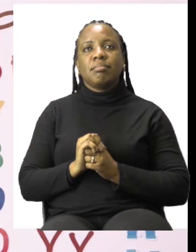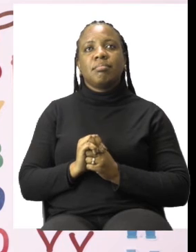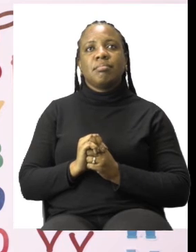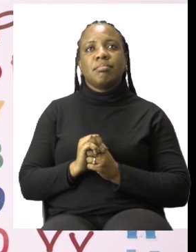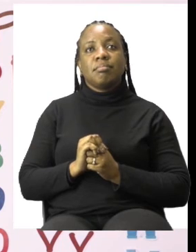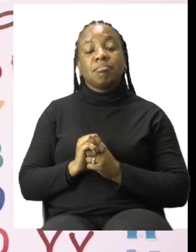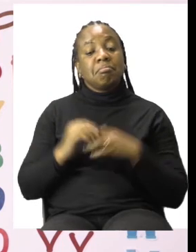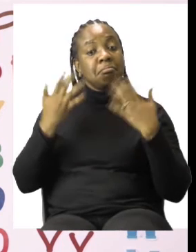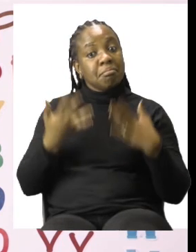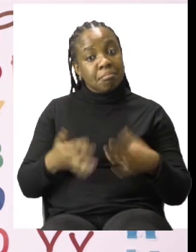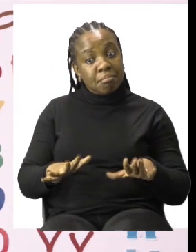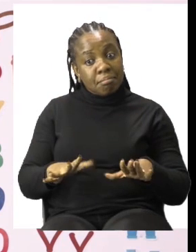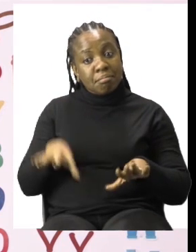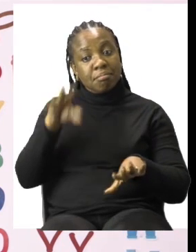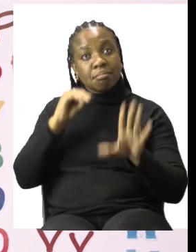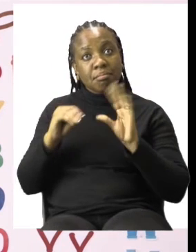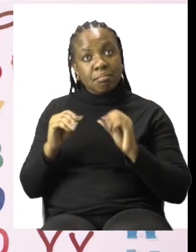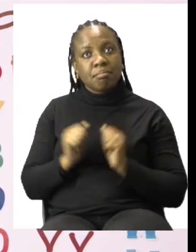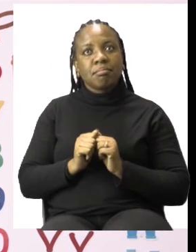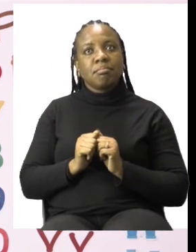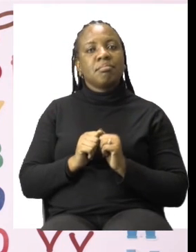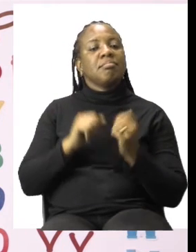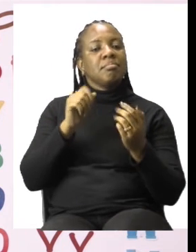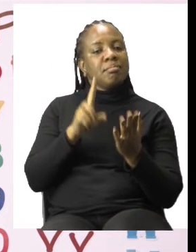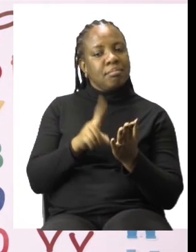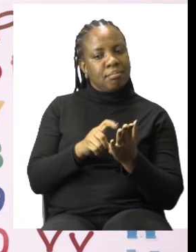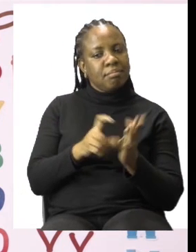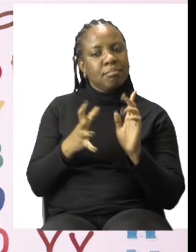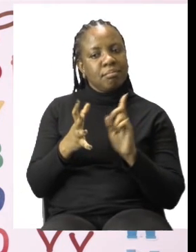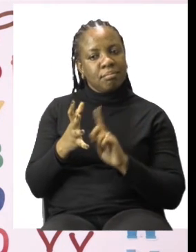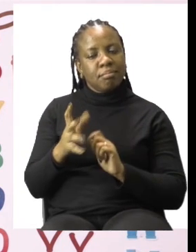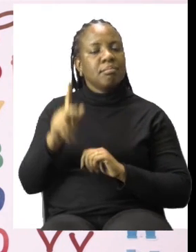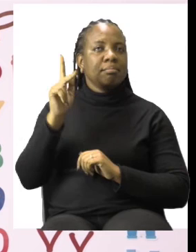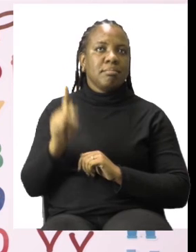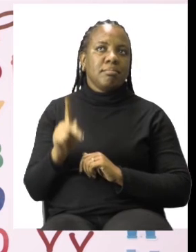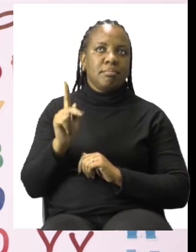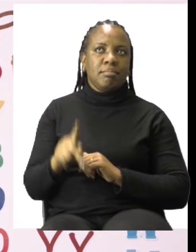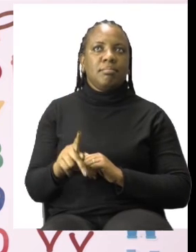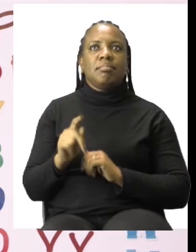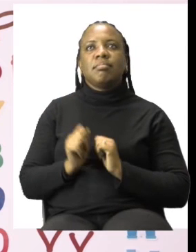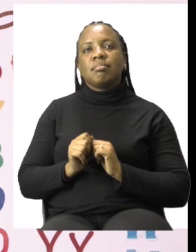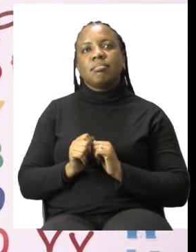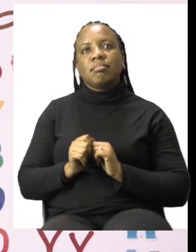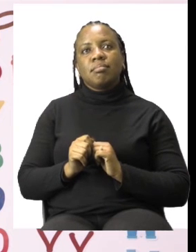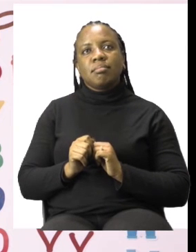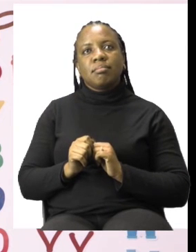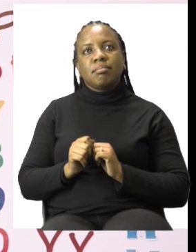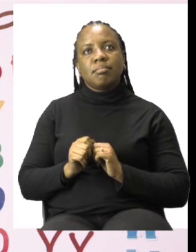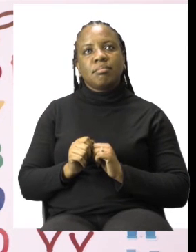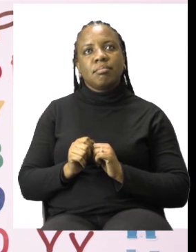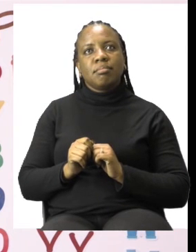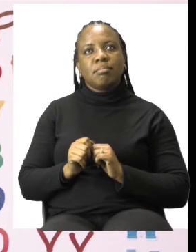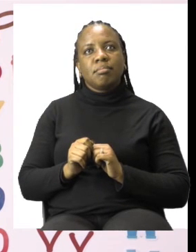that we are done with our lesson, it's time to sanitize. Remember boys and girls, we are talking